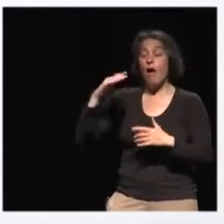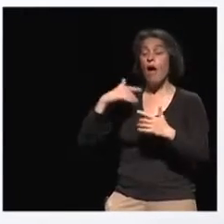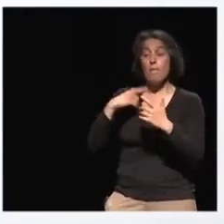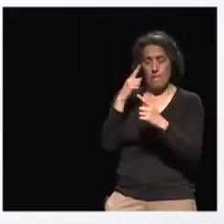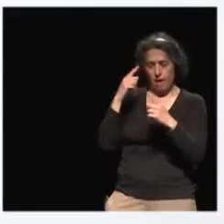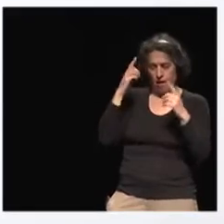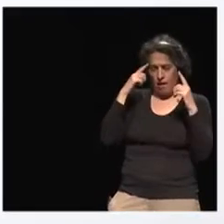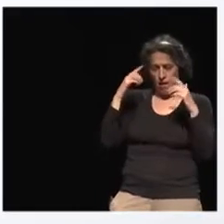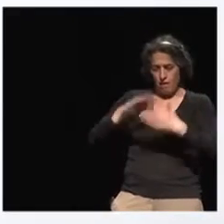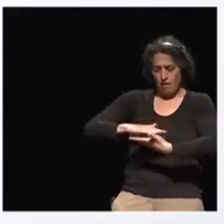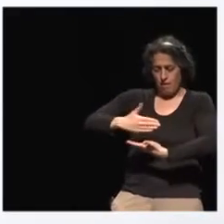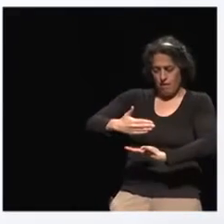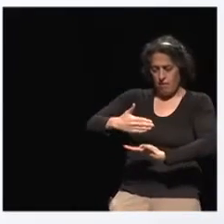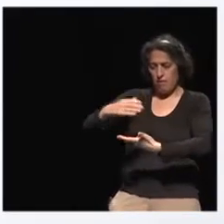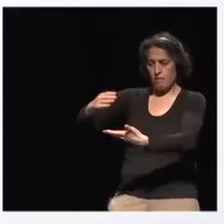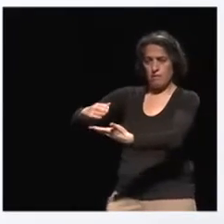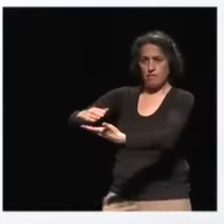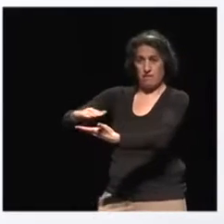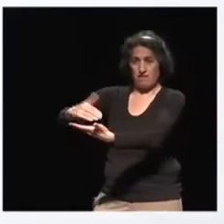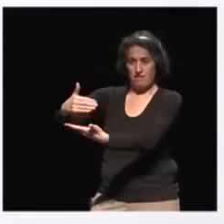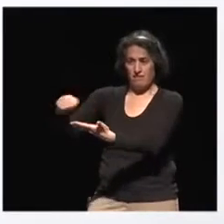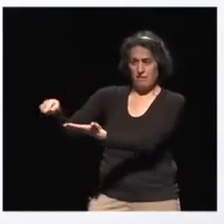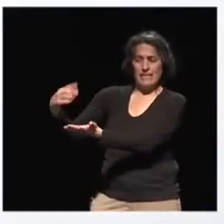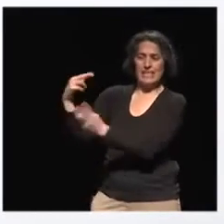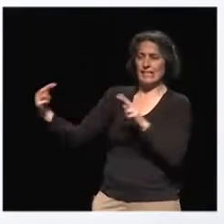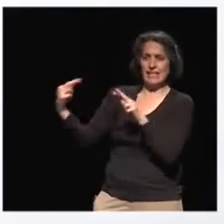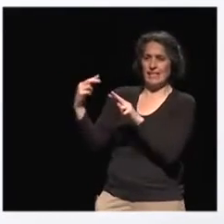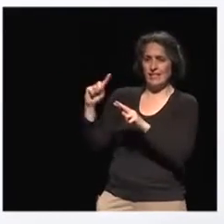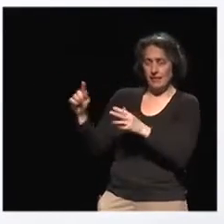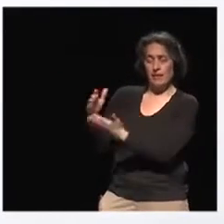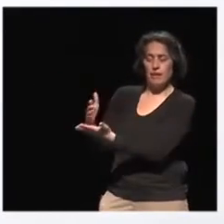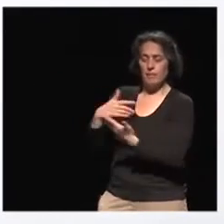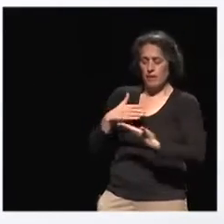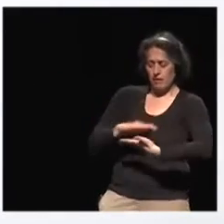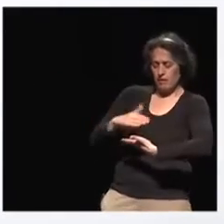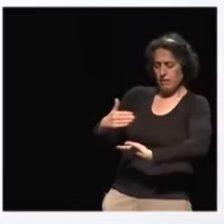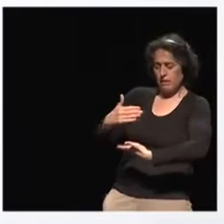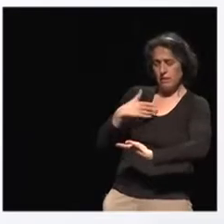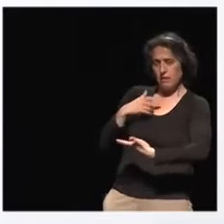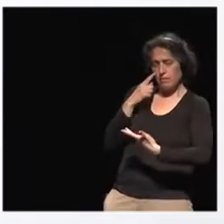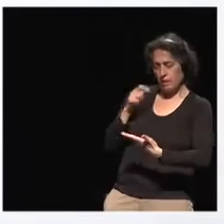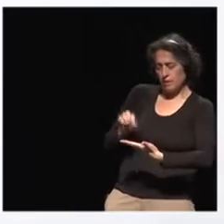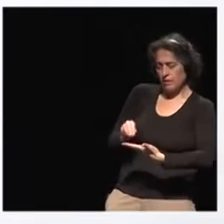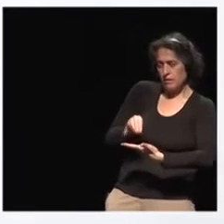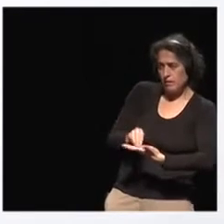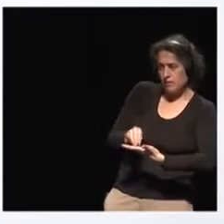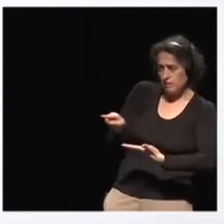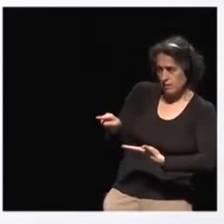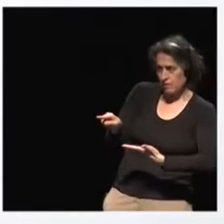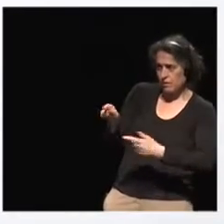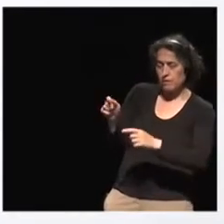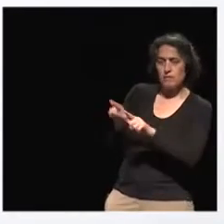It was called the War of Mines. Very similar to Halo. So it was very, very graphic and a lot